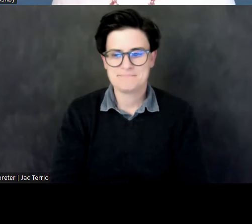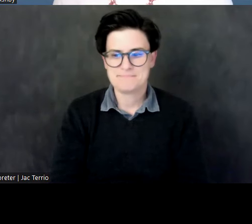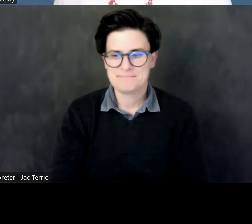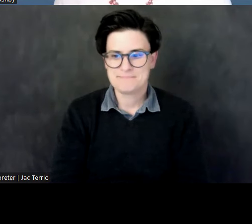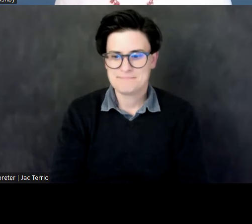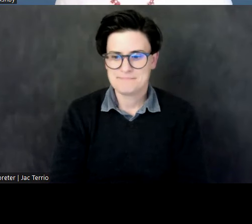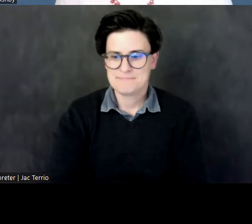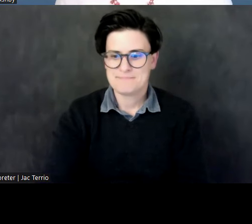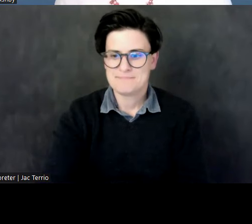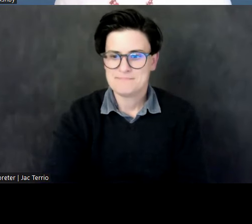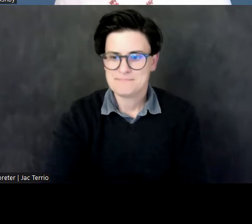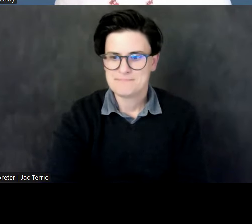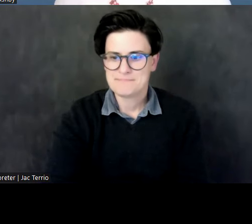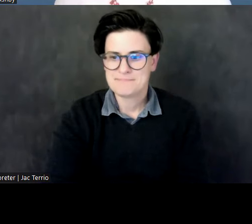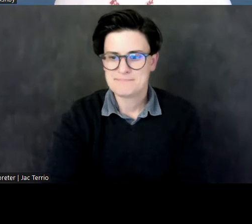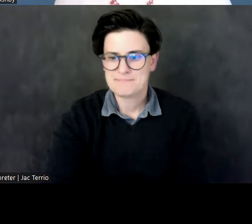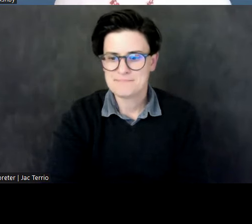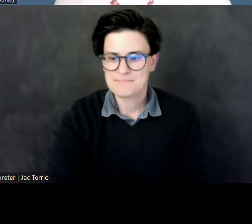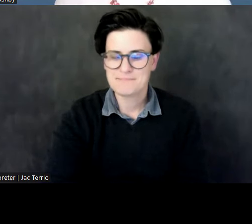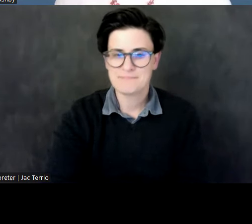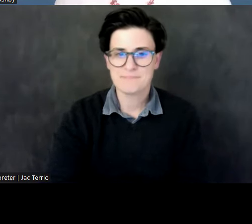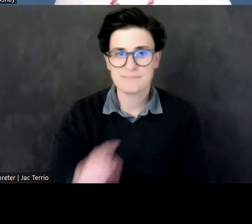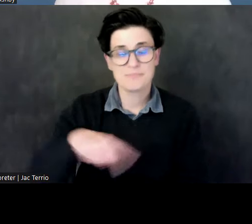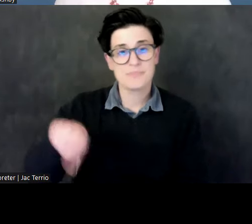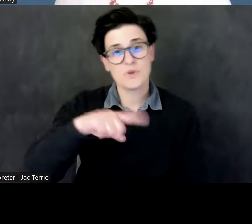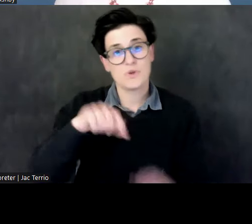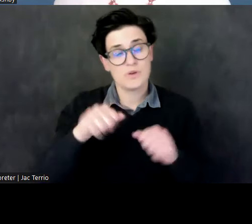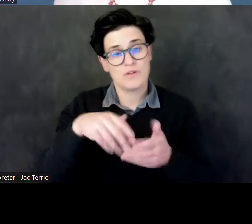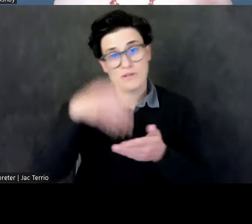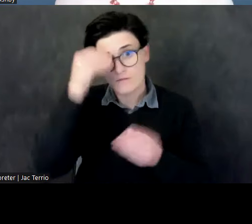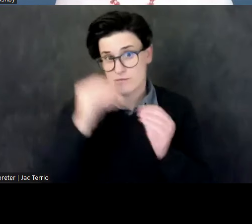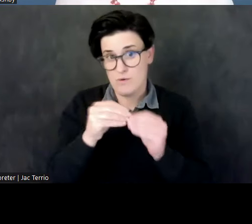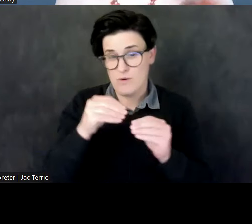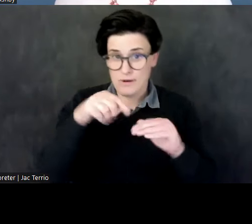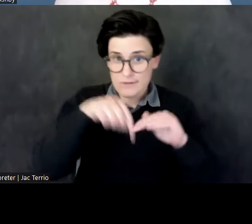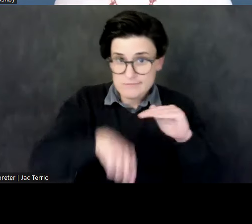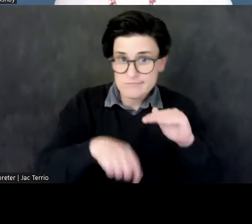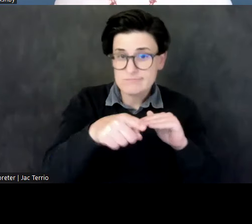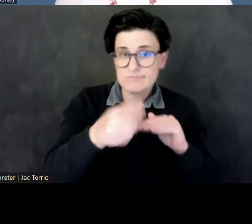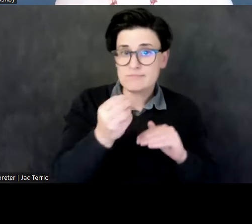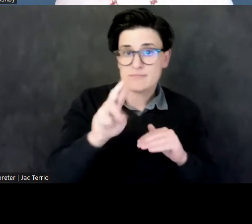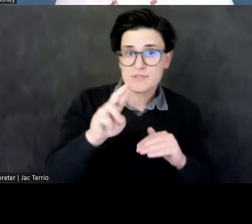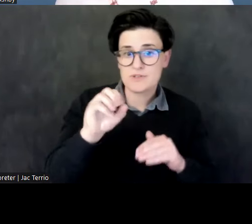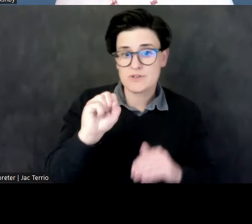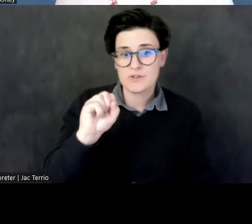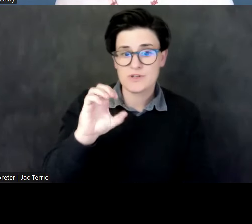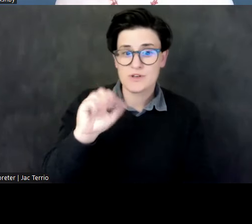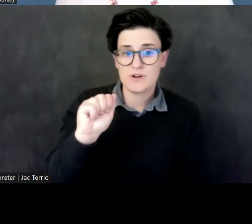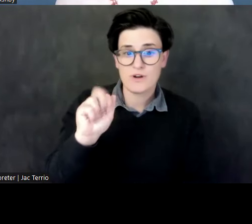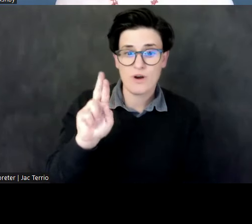You can learn a bit more about Mr. Scarborough by this 2005